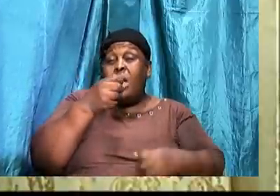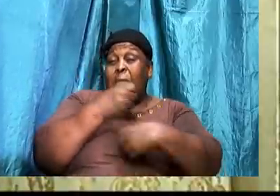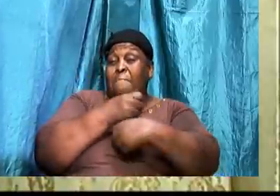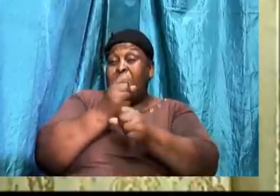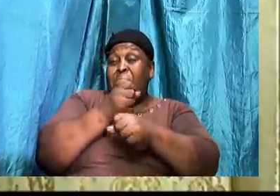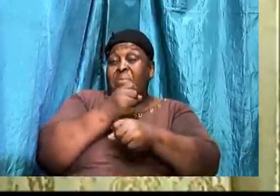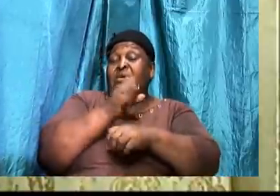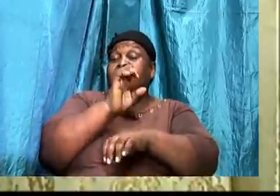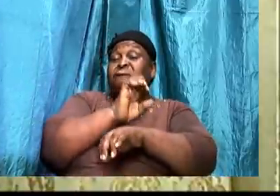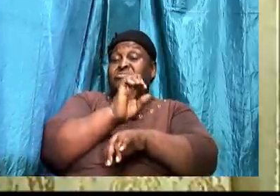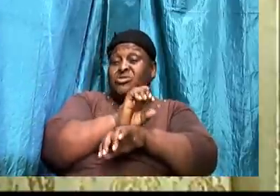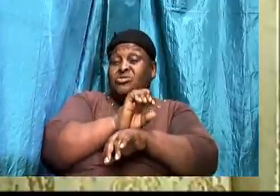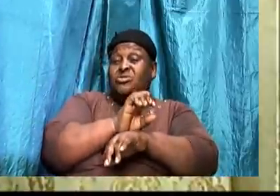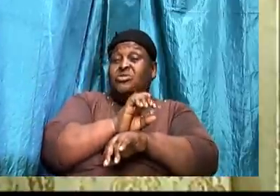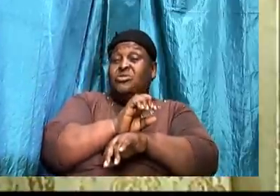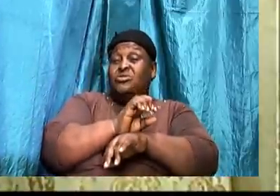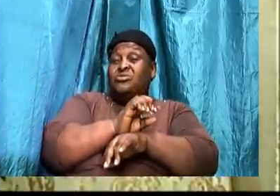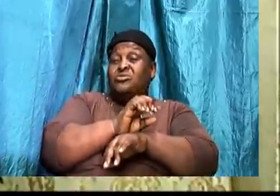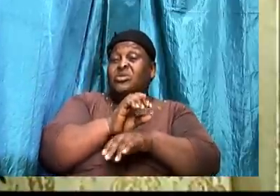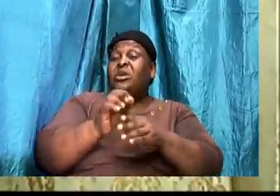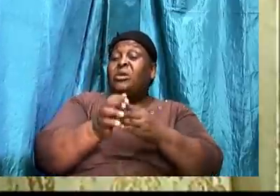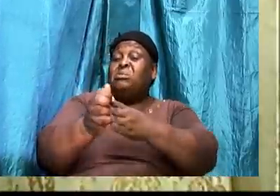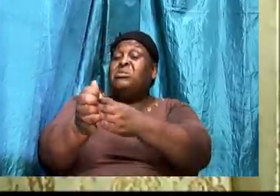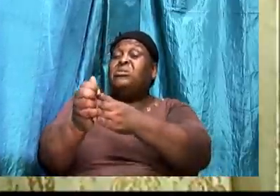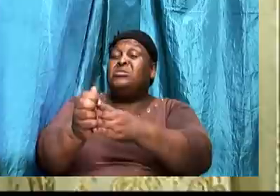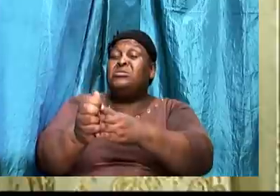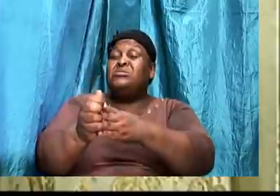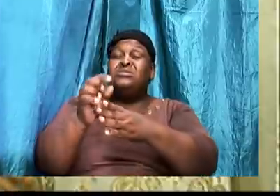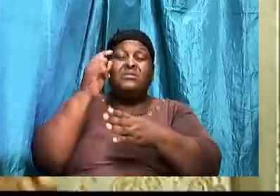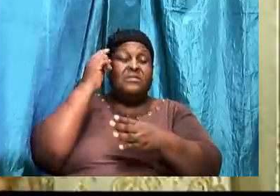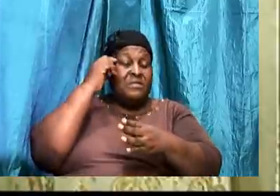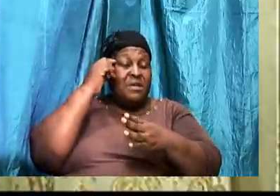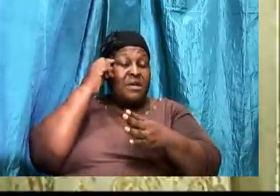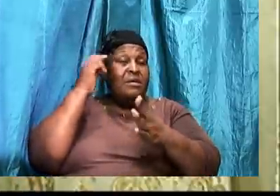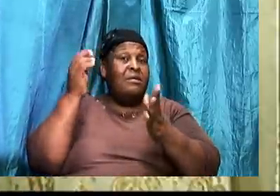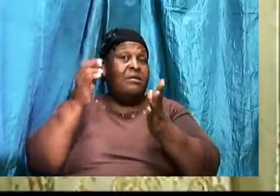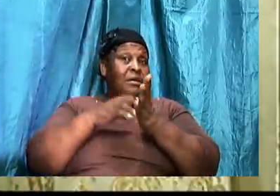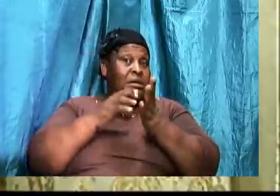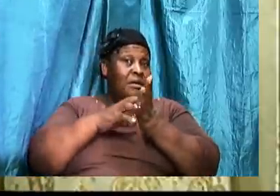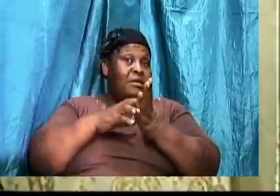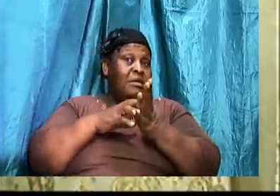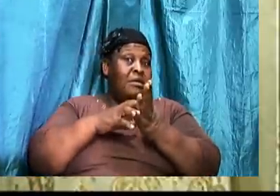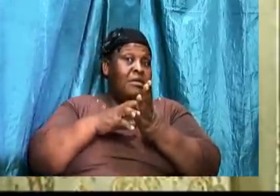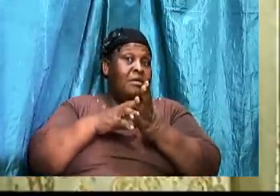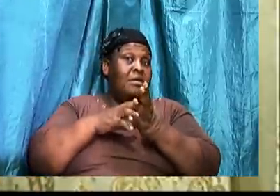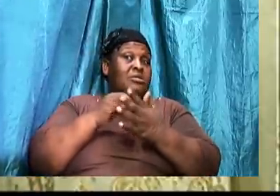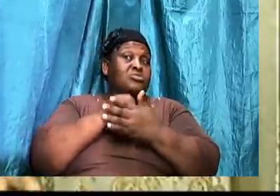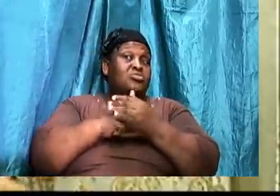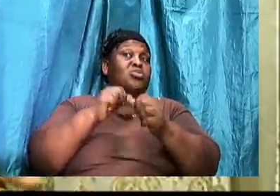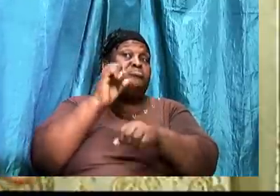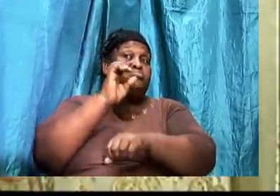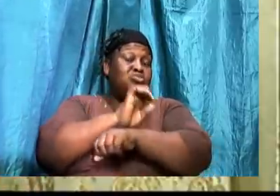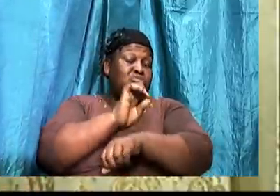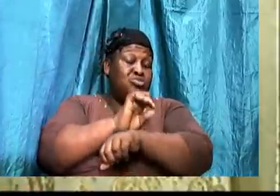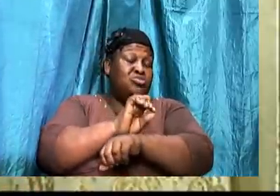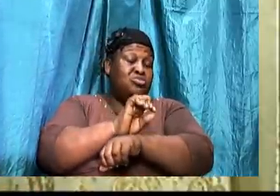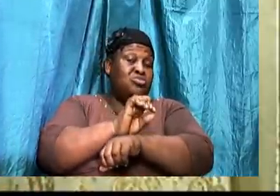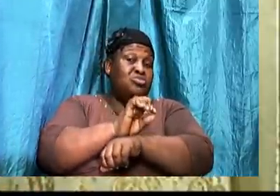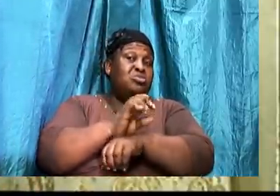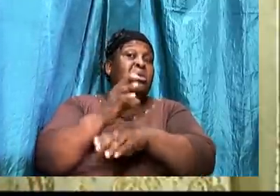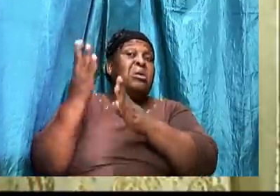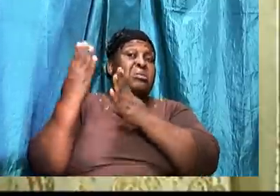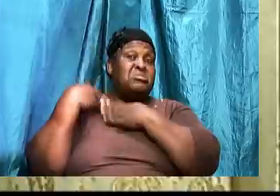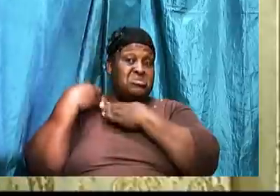rethink. And, they have accepted. Some denominations have accepted. Homosexuality as